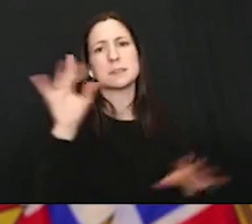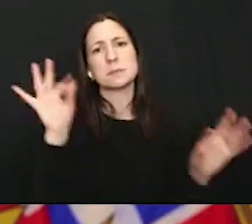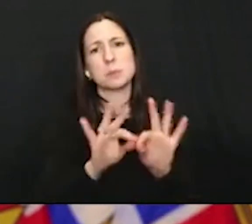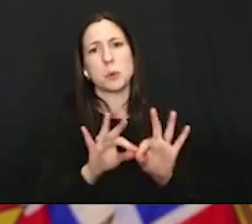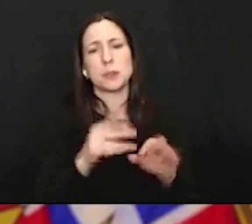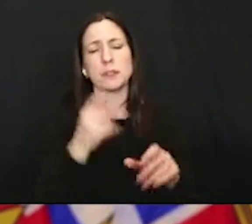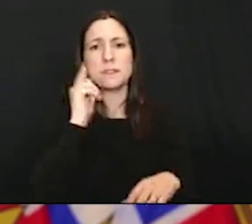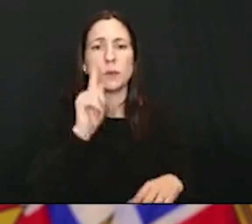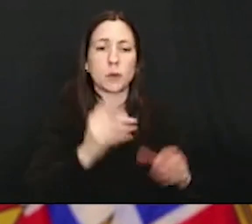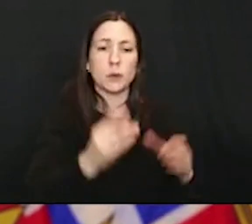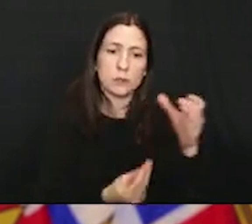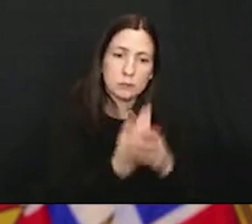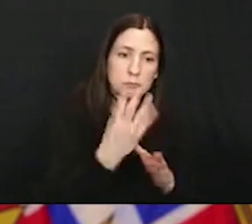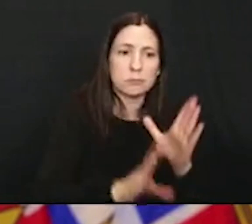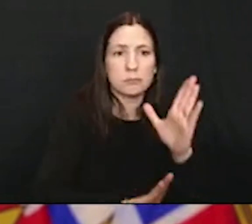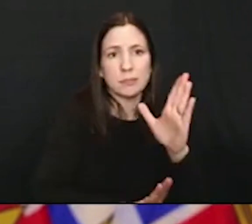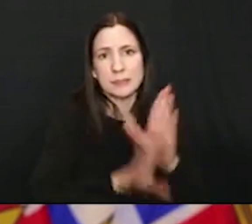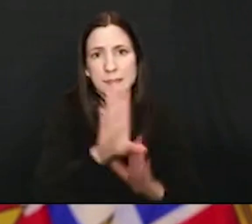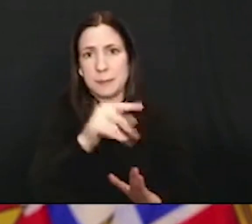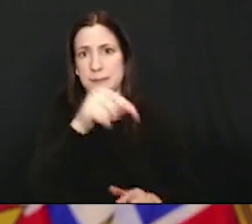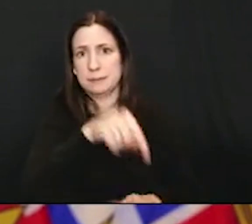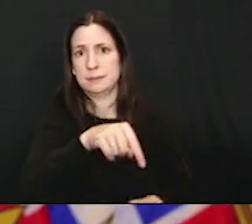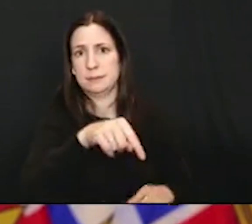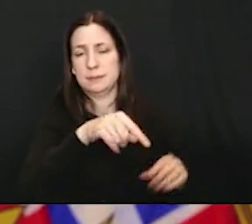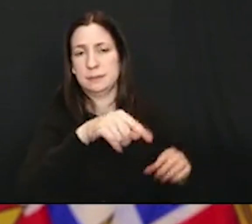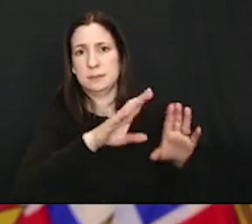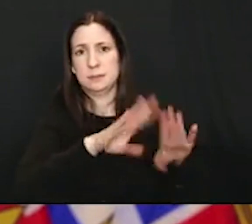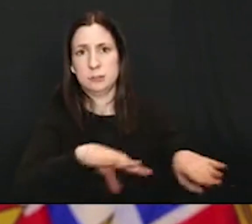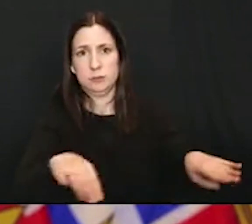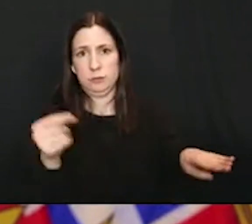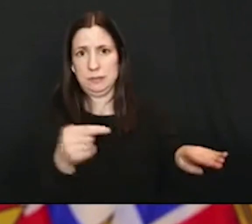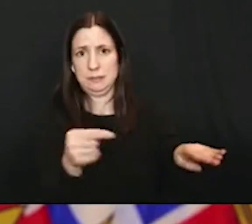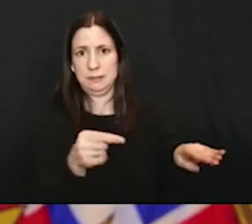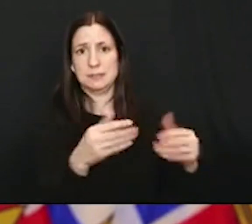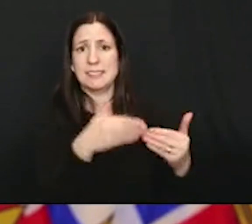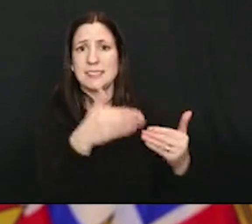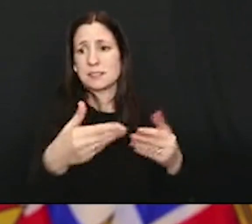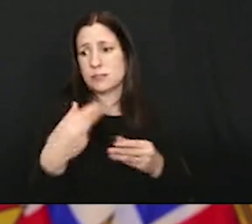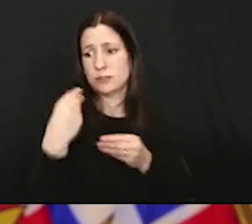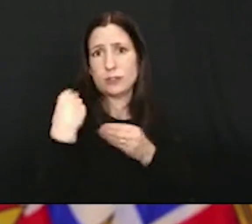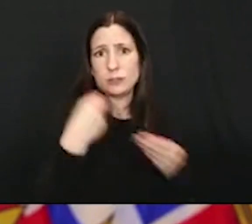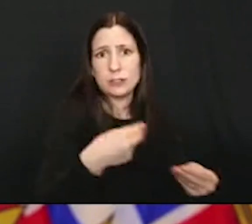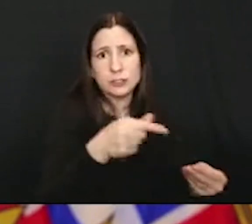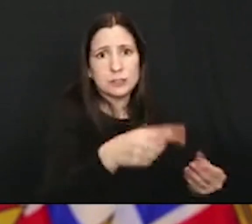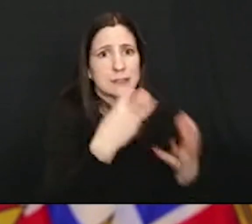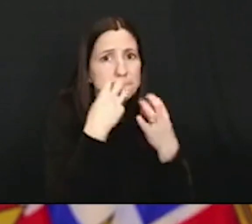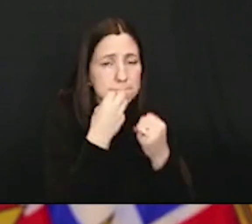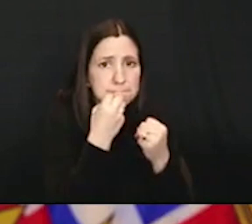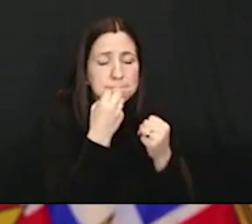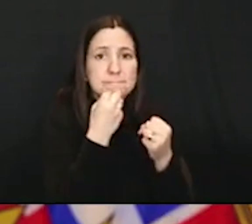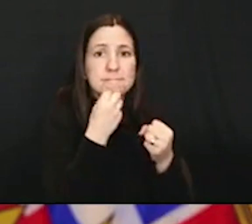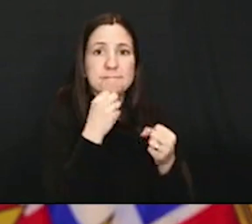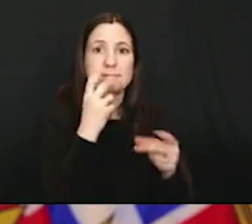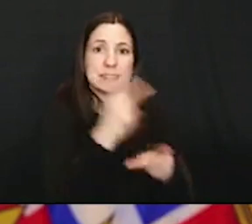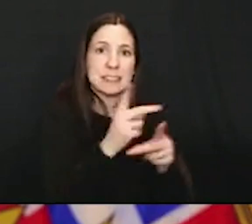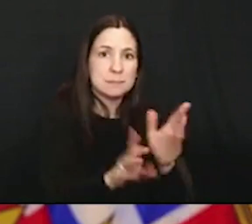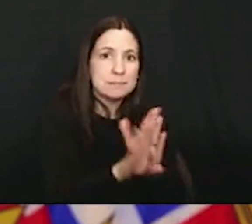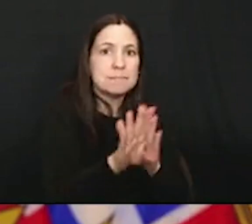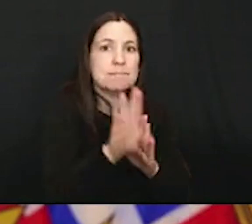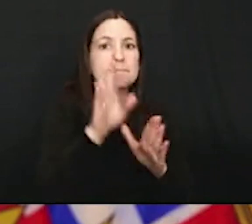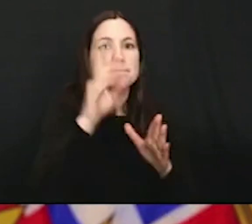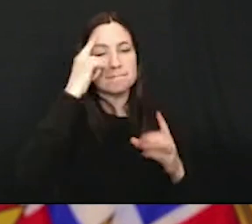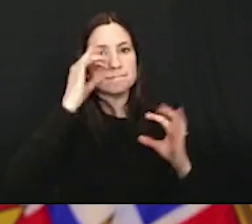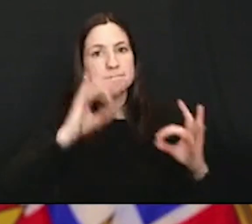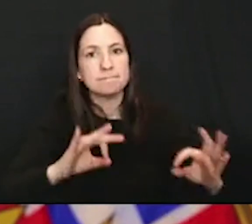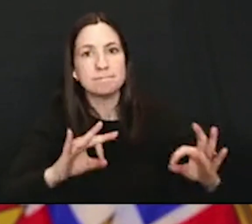in-classroom schooling is for our next generation. And the importance of keeping that up and making sure that